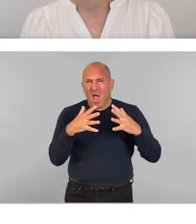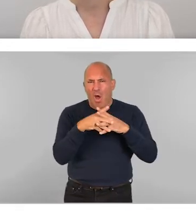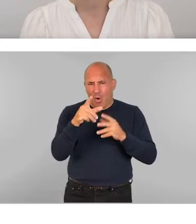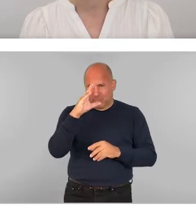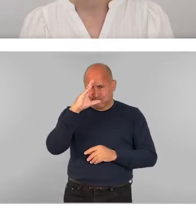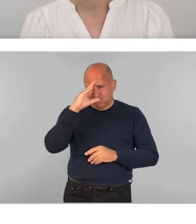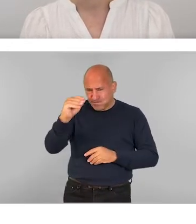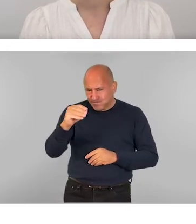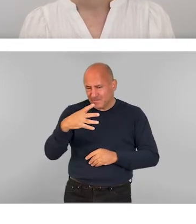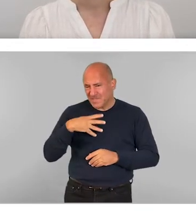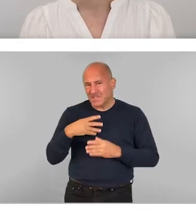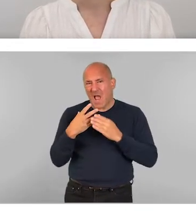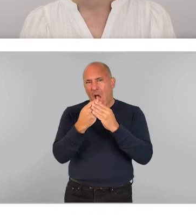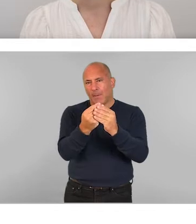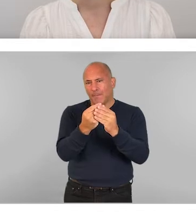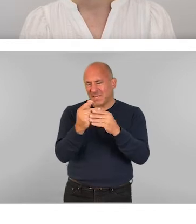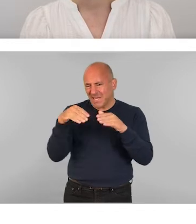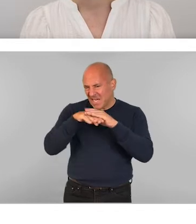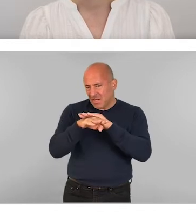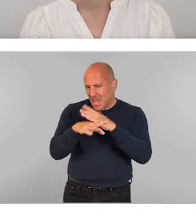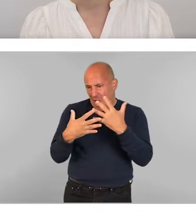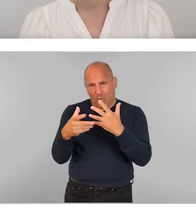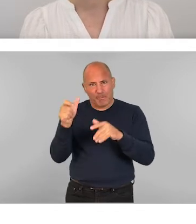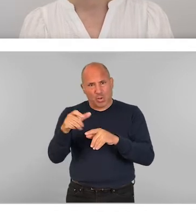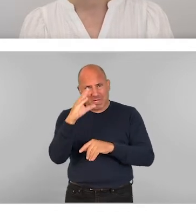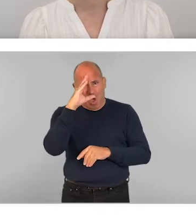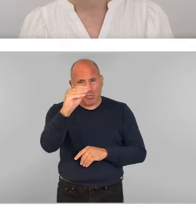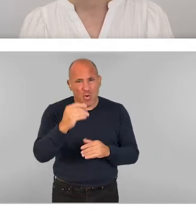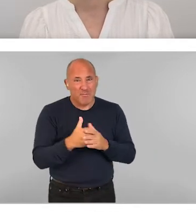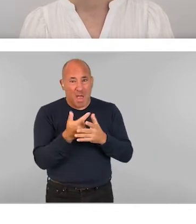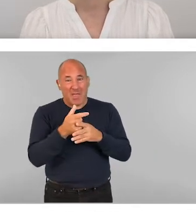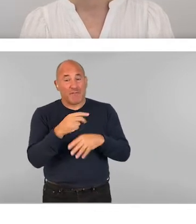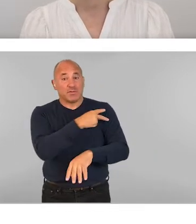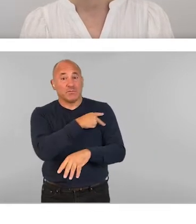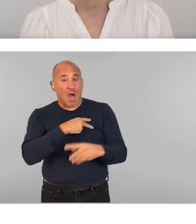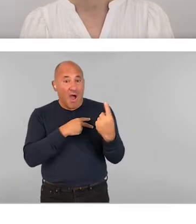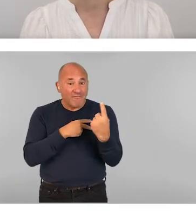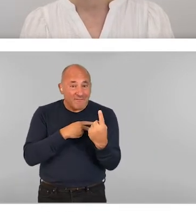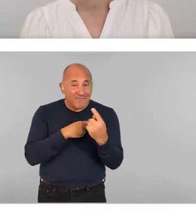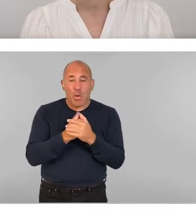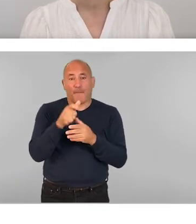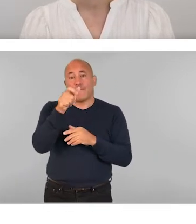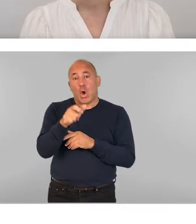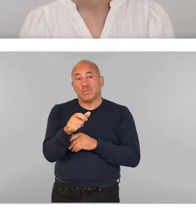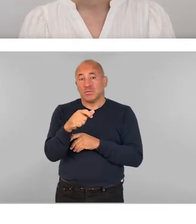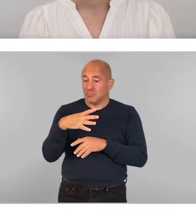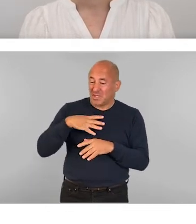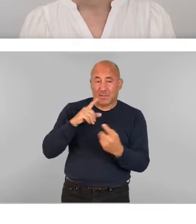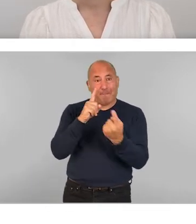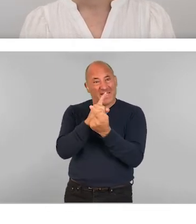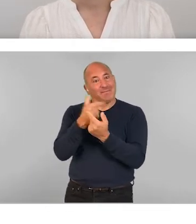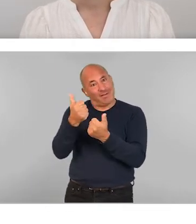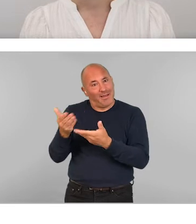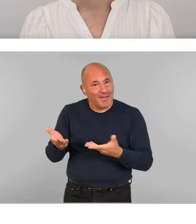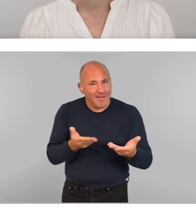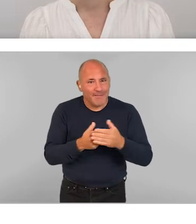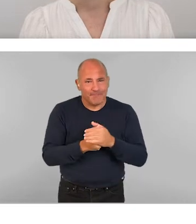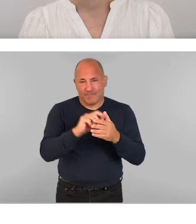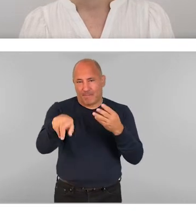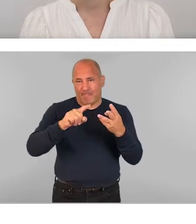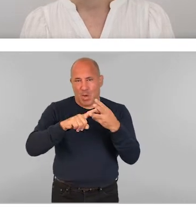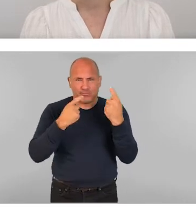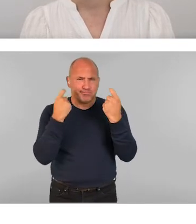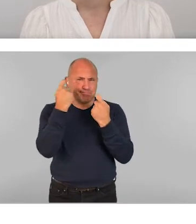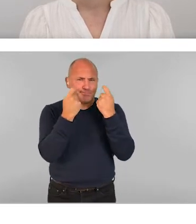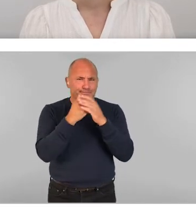getting into the building? Perhaps you have a member of staff or a fellow attendee on hand to do a meet and greet. A third important consideration